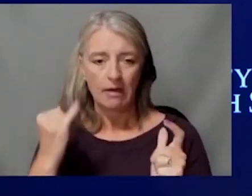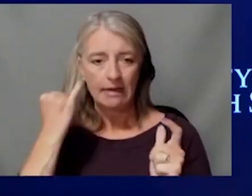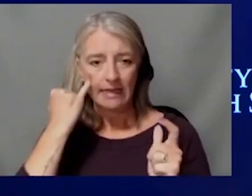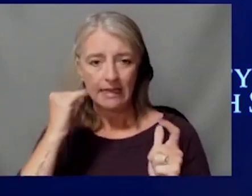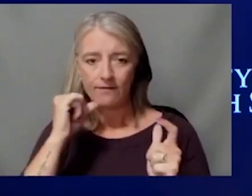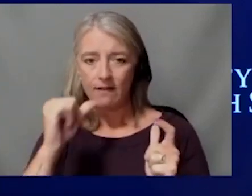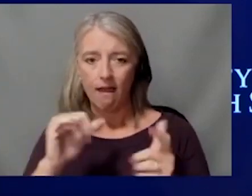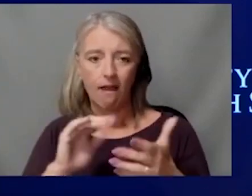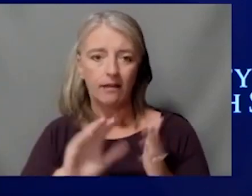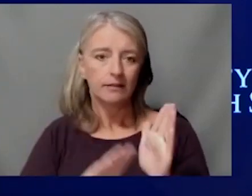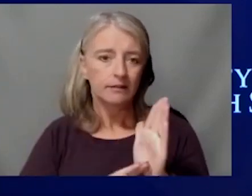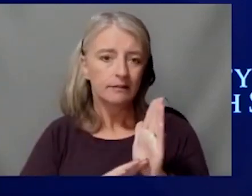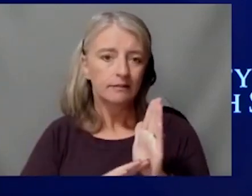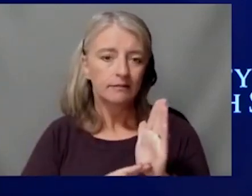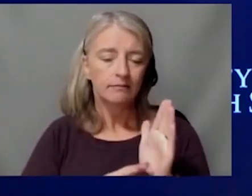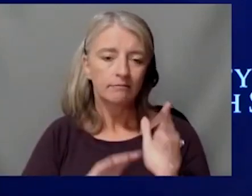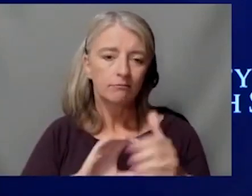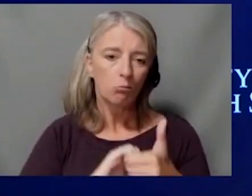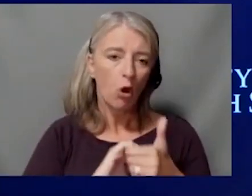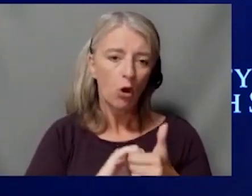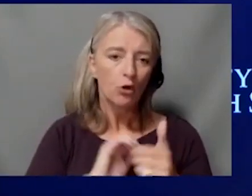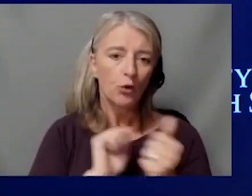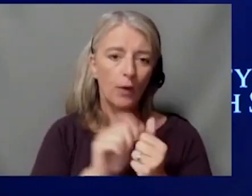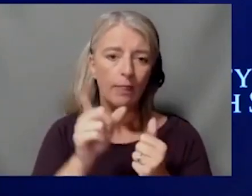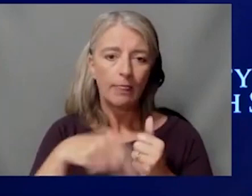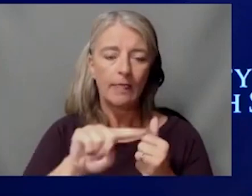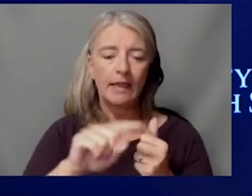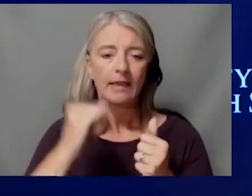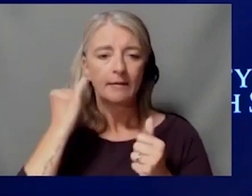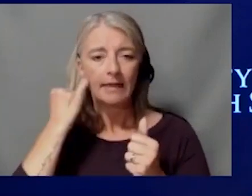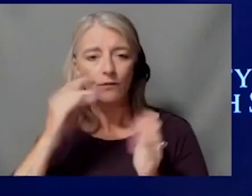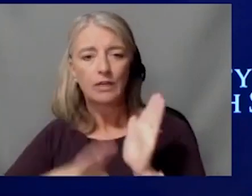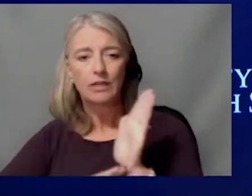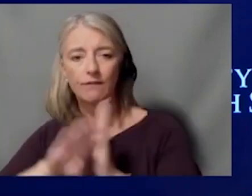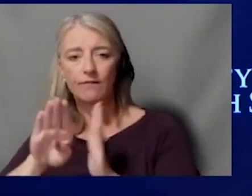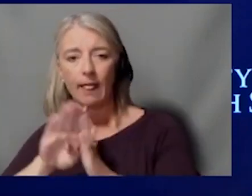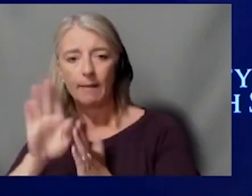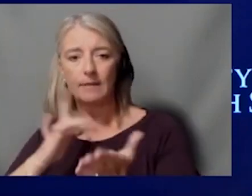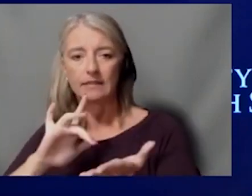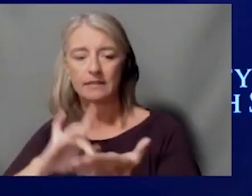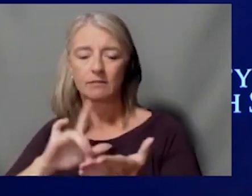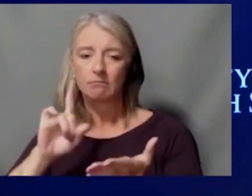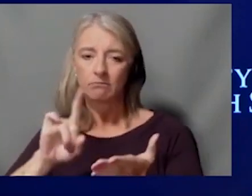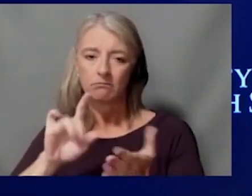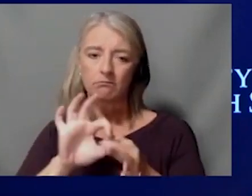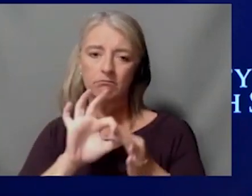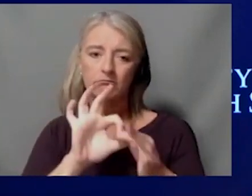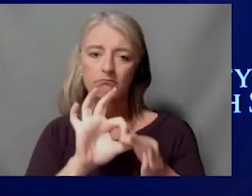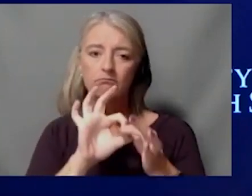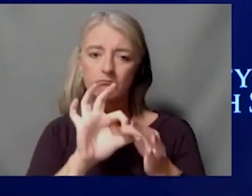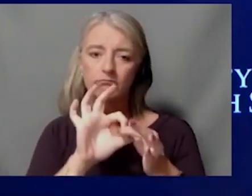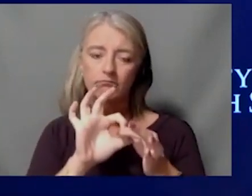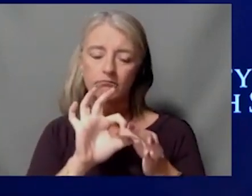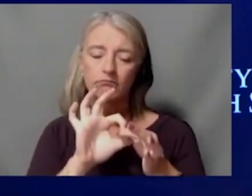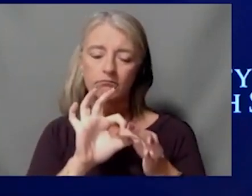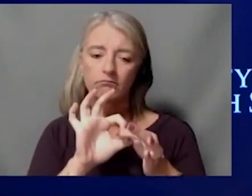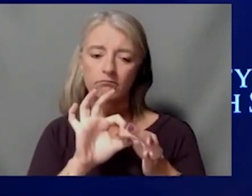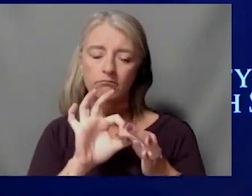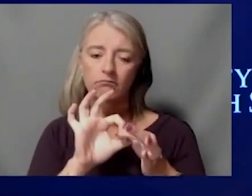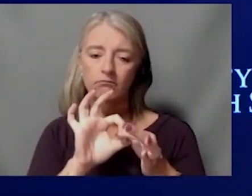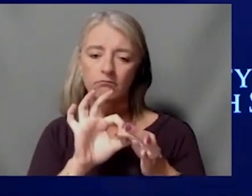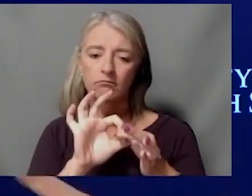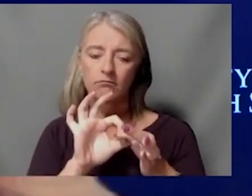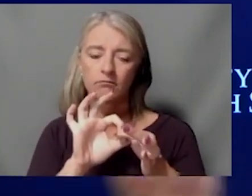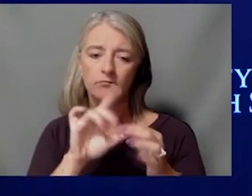Center and not make sure that, uh, we had that relationship, uh, and, and we could assure access, uh, to